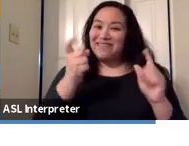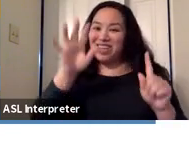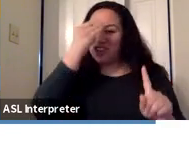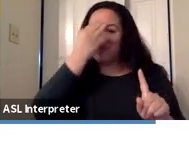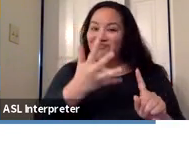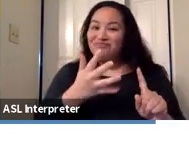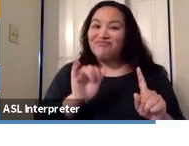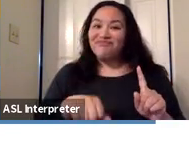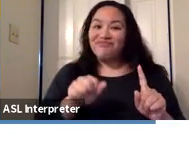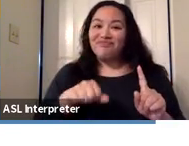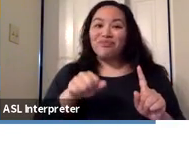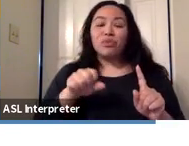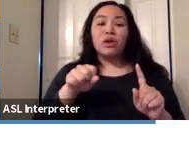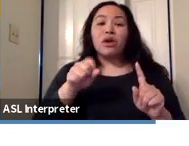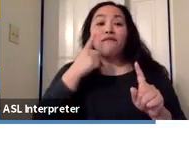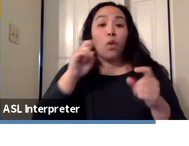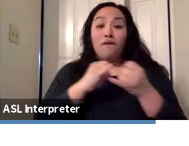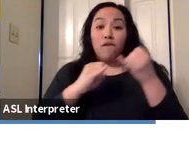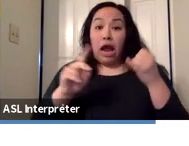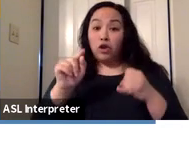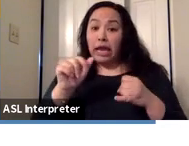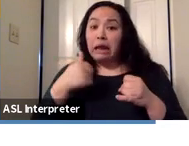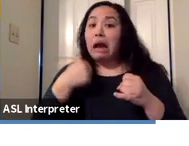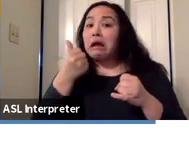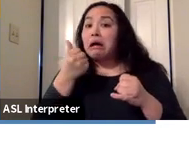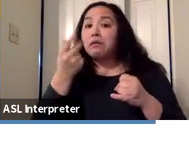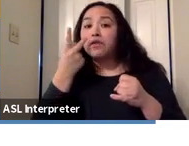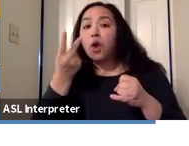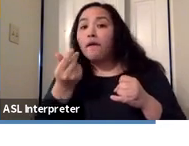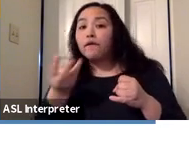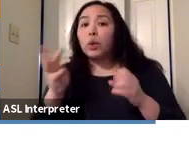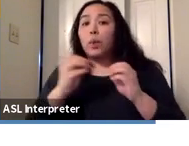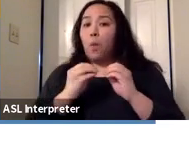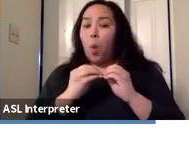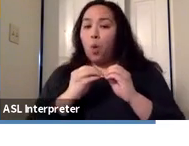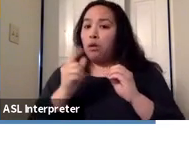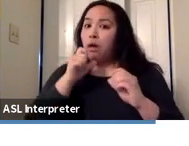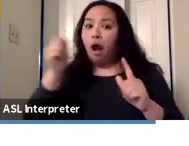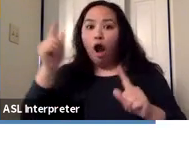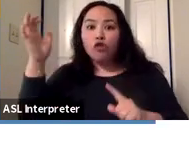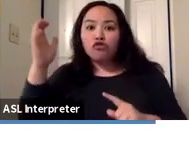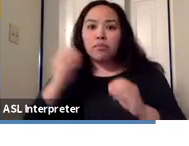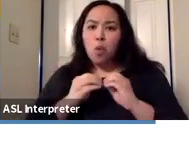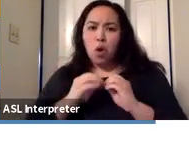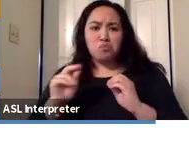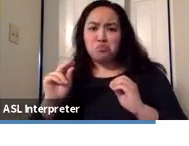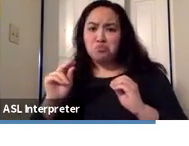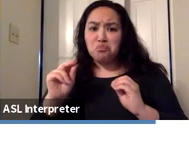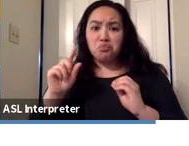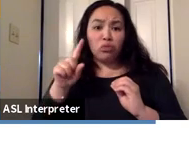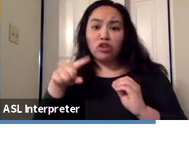And it was only a handful of additional cases. It wasn't dozens, wasn't hundreds. It was just